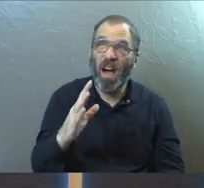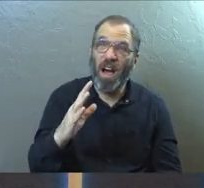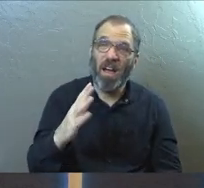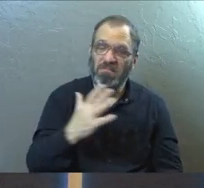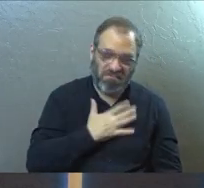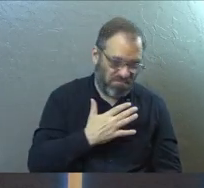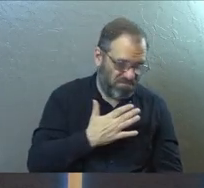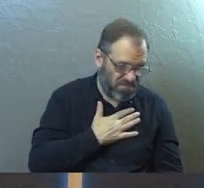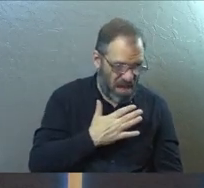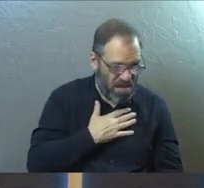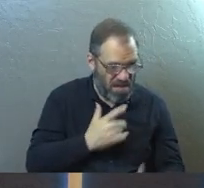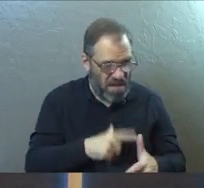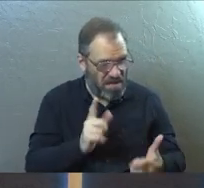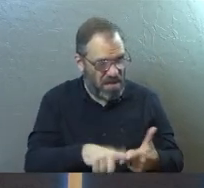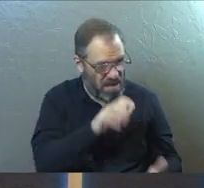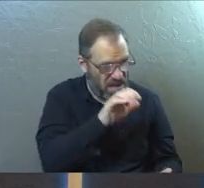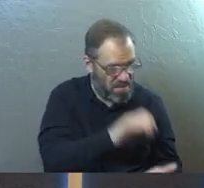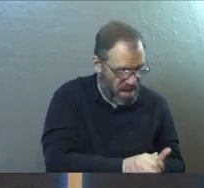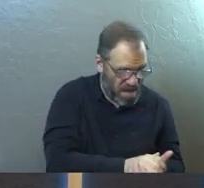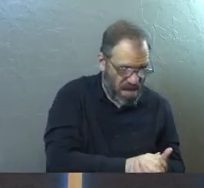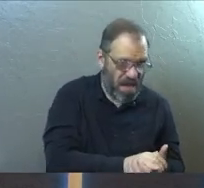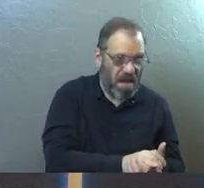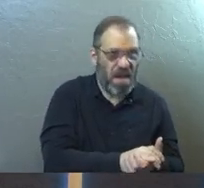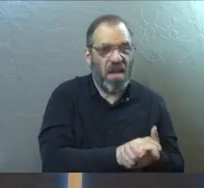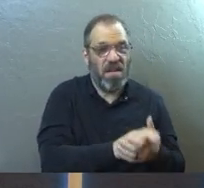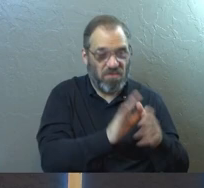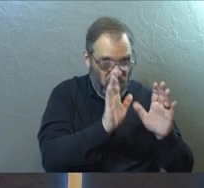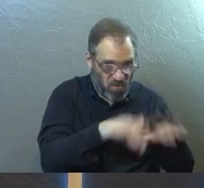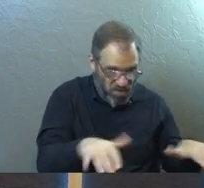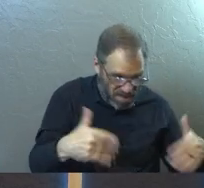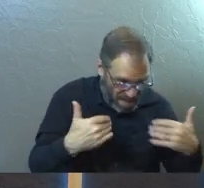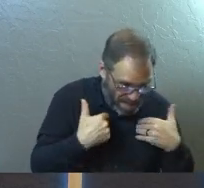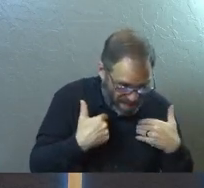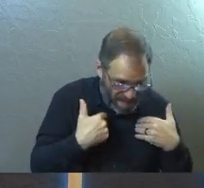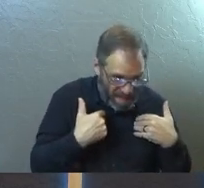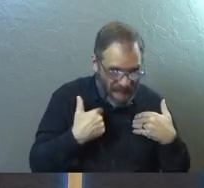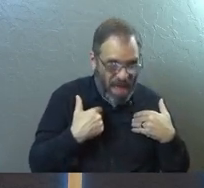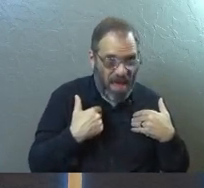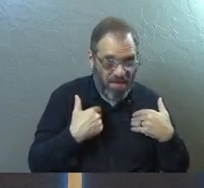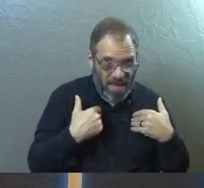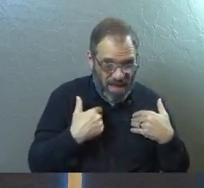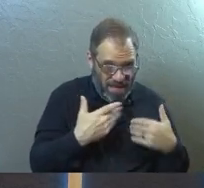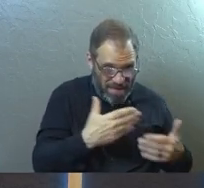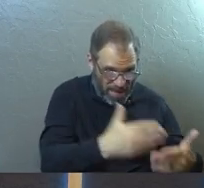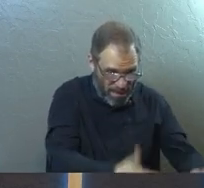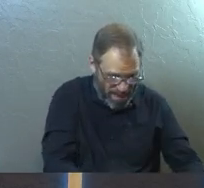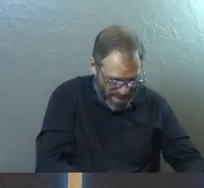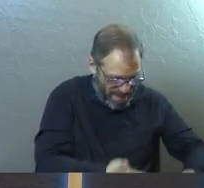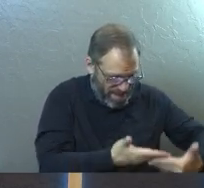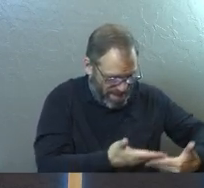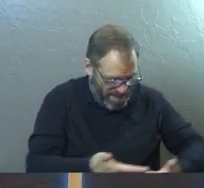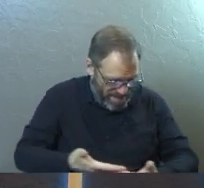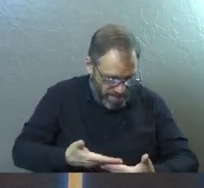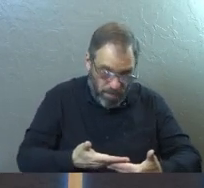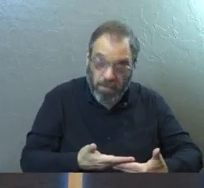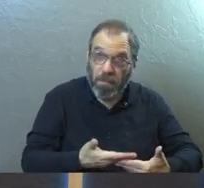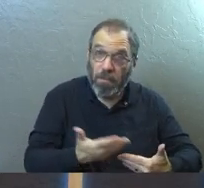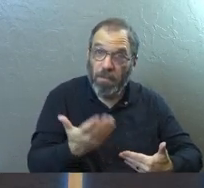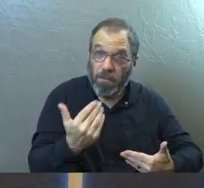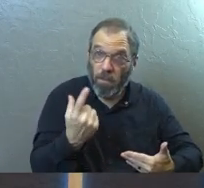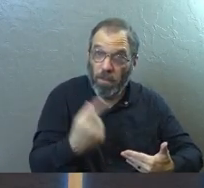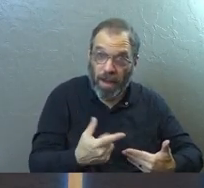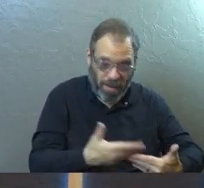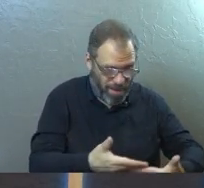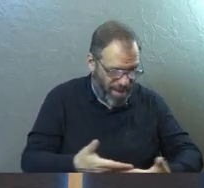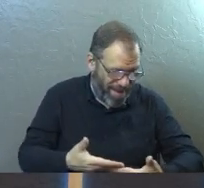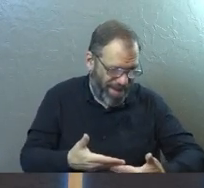of do it their own way. And then they get married. And they have some of their first kids. And they see that little kid. Tell me if I'm wrong. They